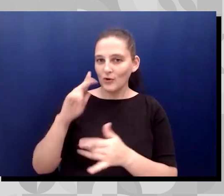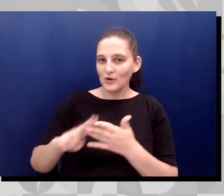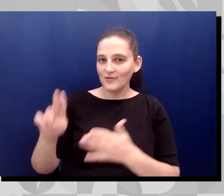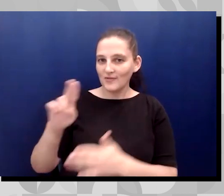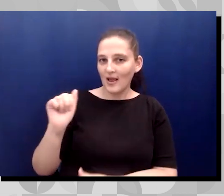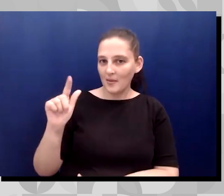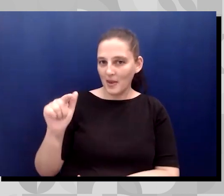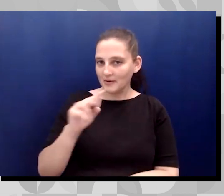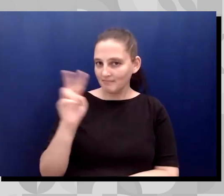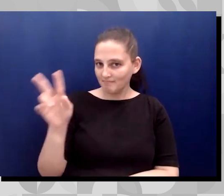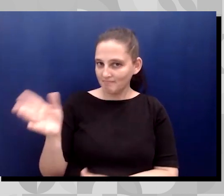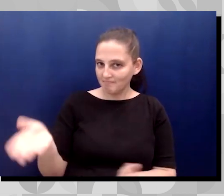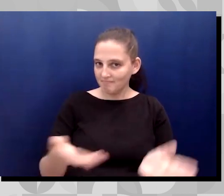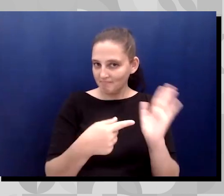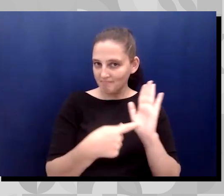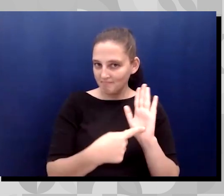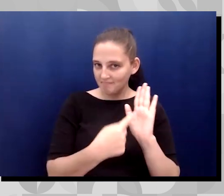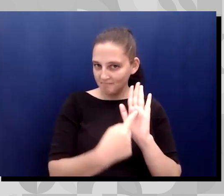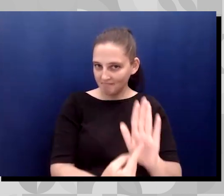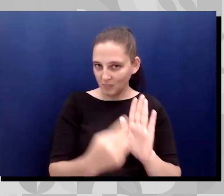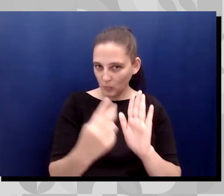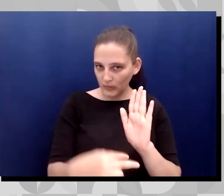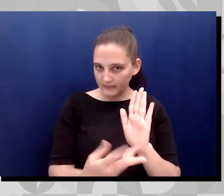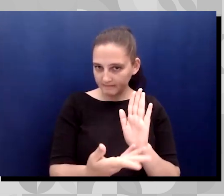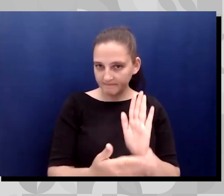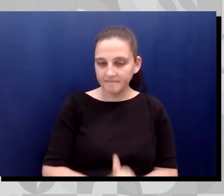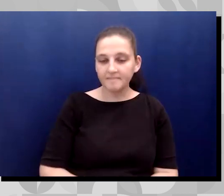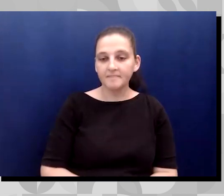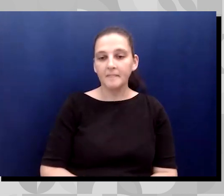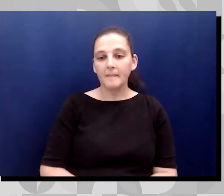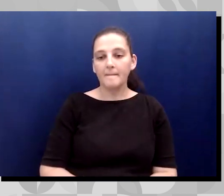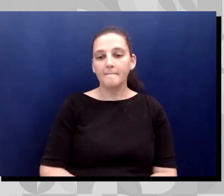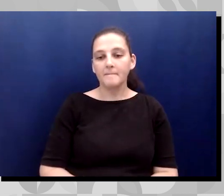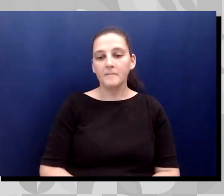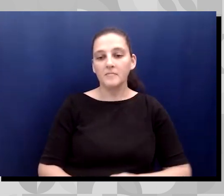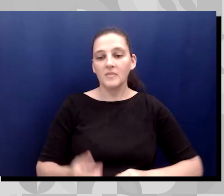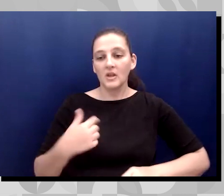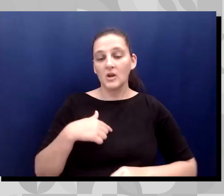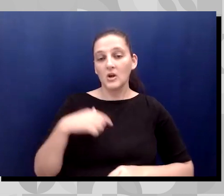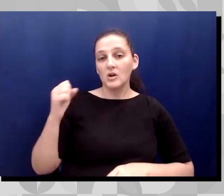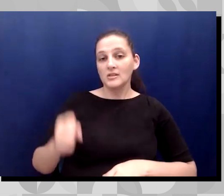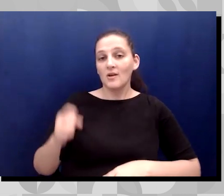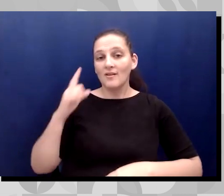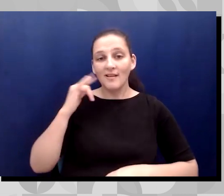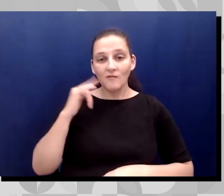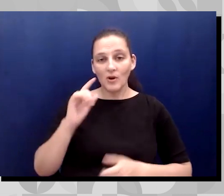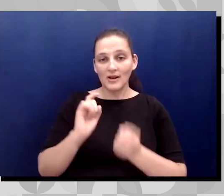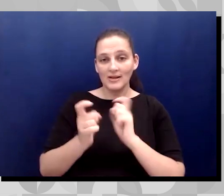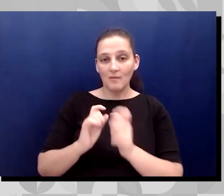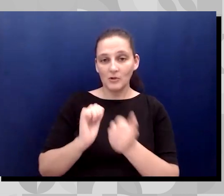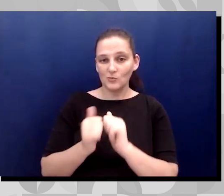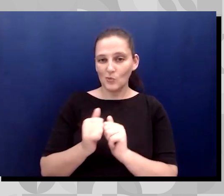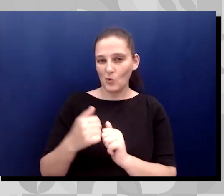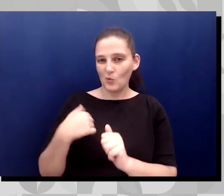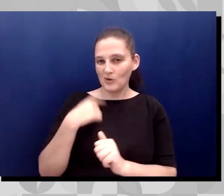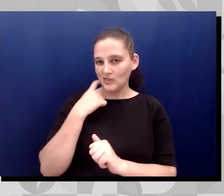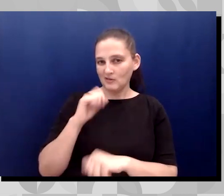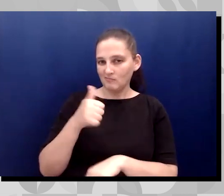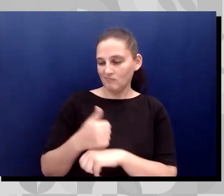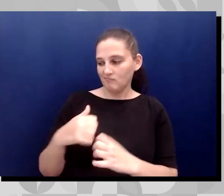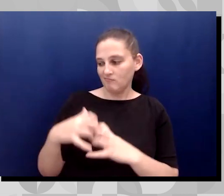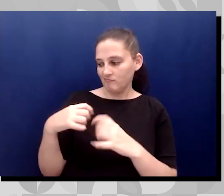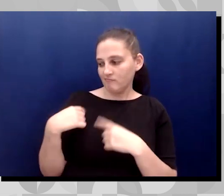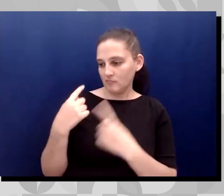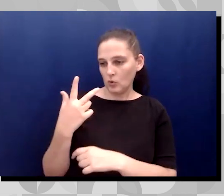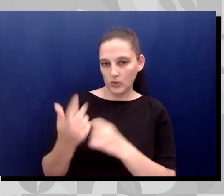Um, we are three years old. That is SoCal adaptive sports and we formed or